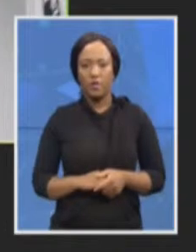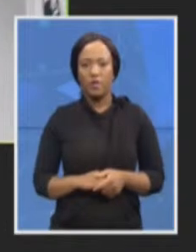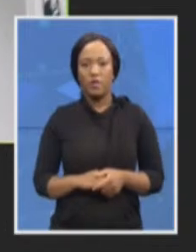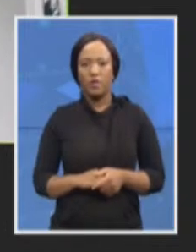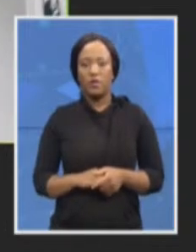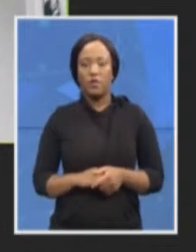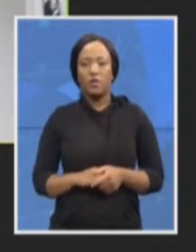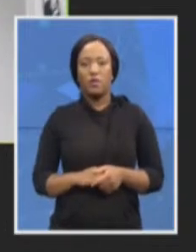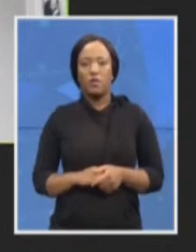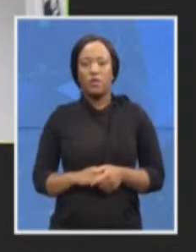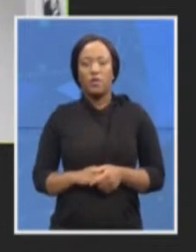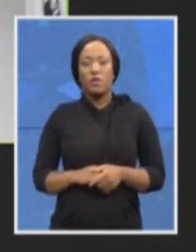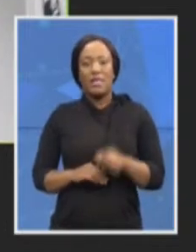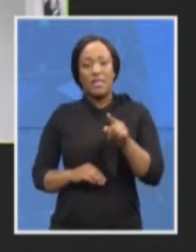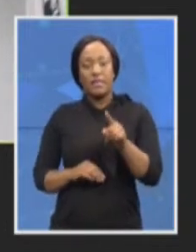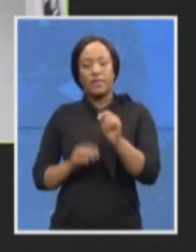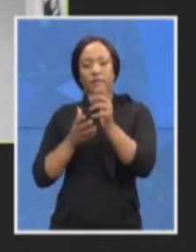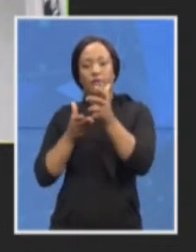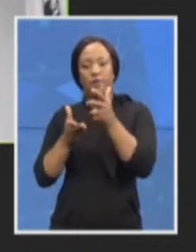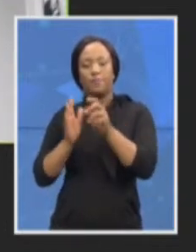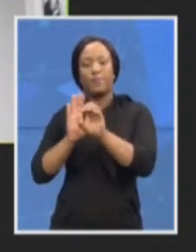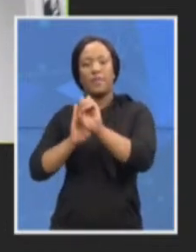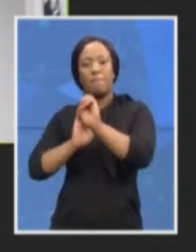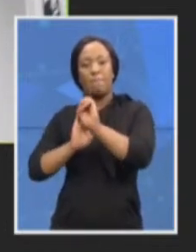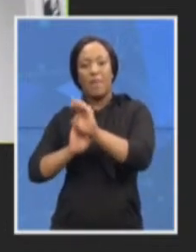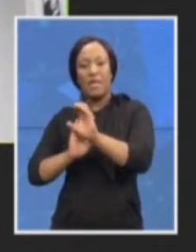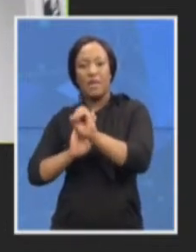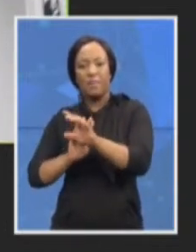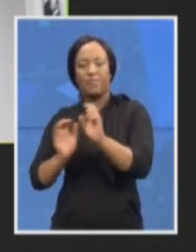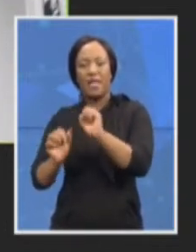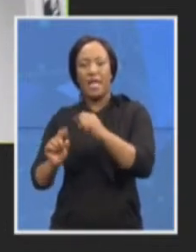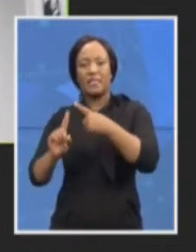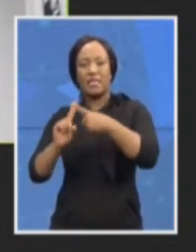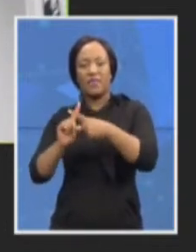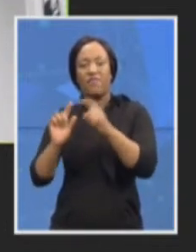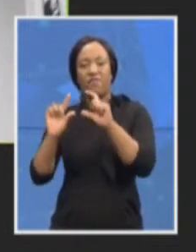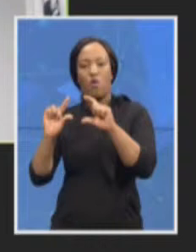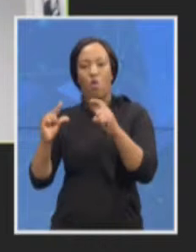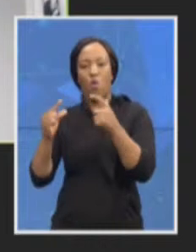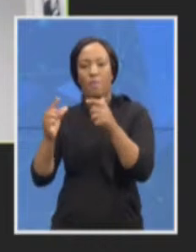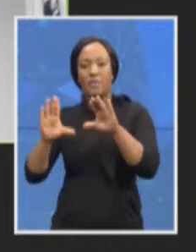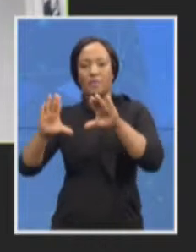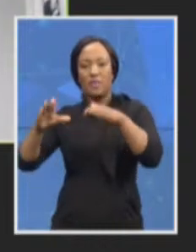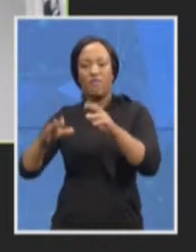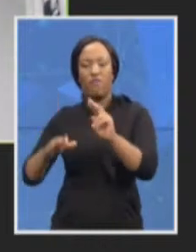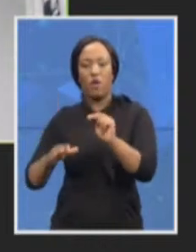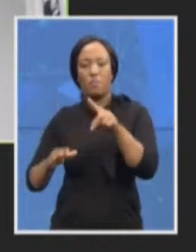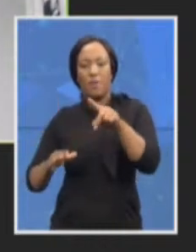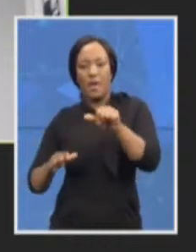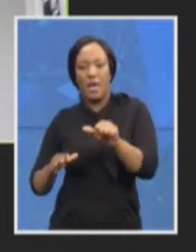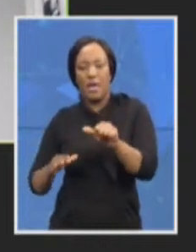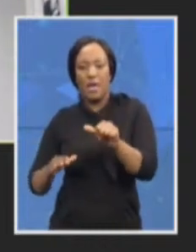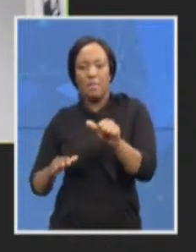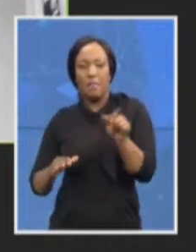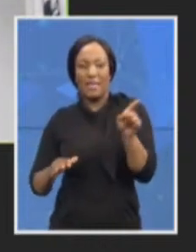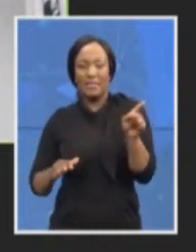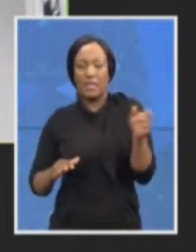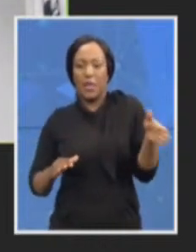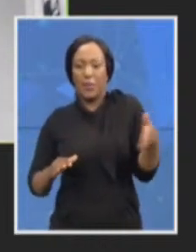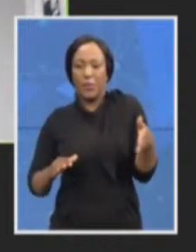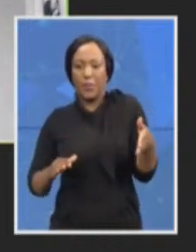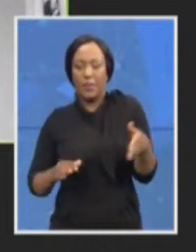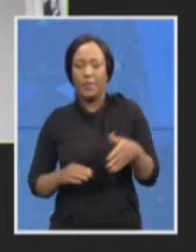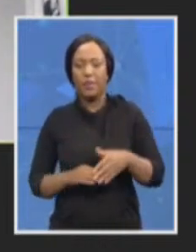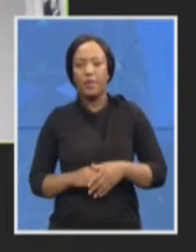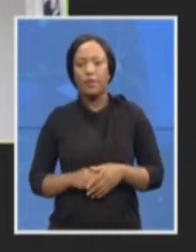committee of the NPA, which is why Advocate Cronier is not here. Advocate Cronier had expressed an intention to leave.